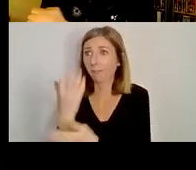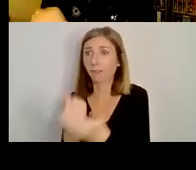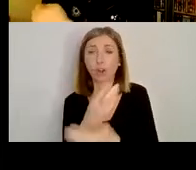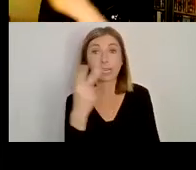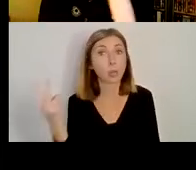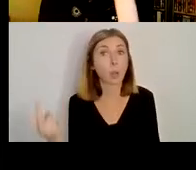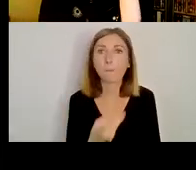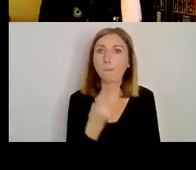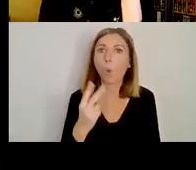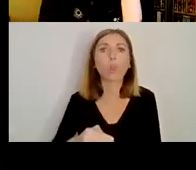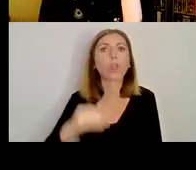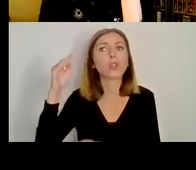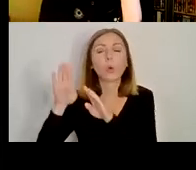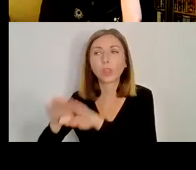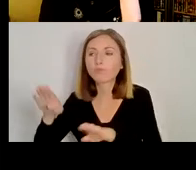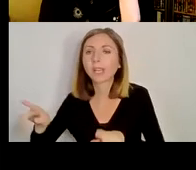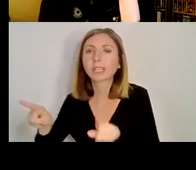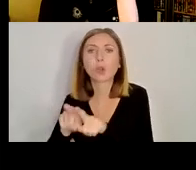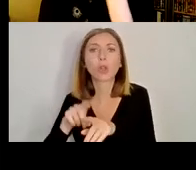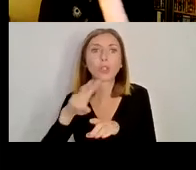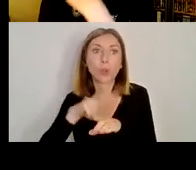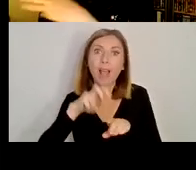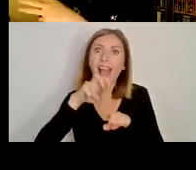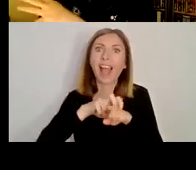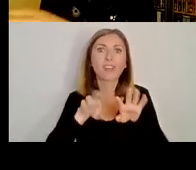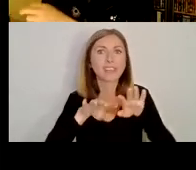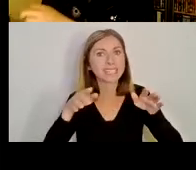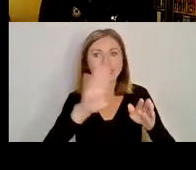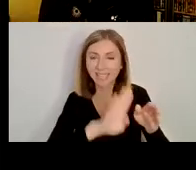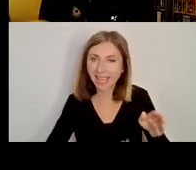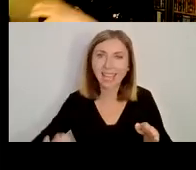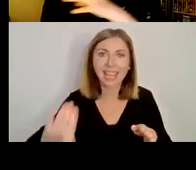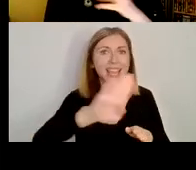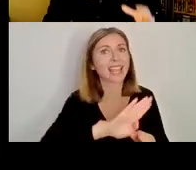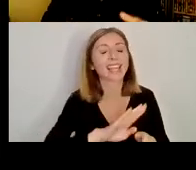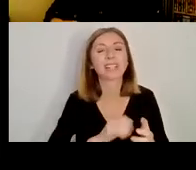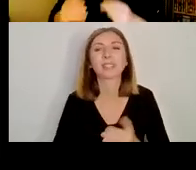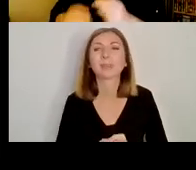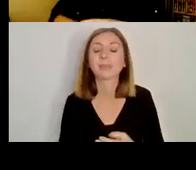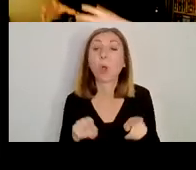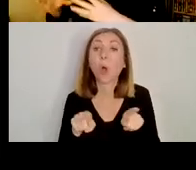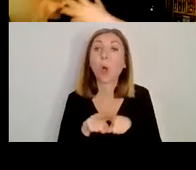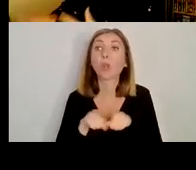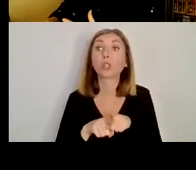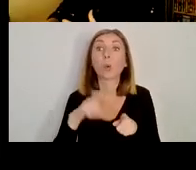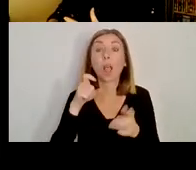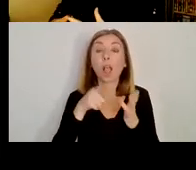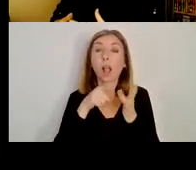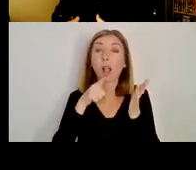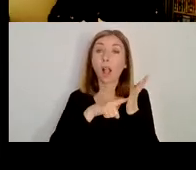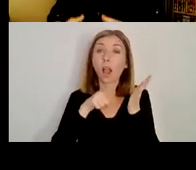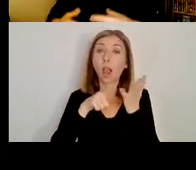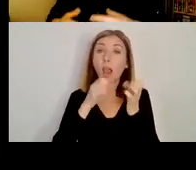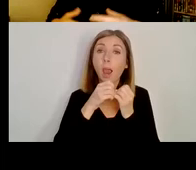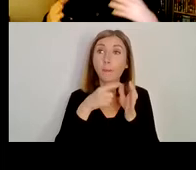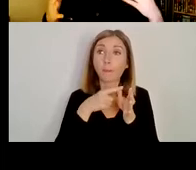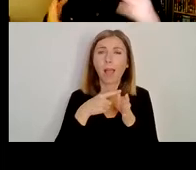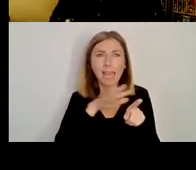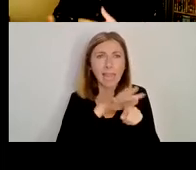Britain. They flourished in Ireland. There was also a period in which Columban-influenced communities